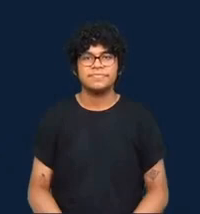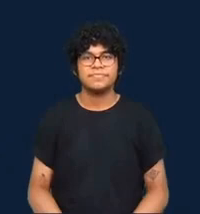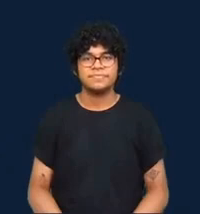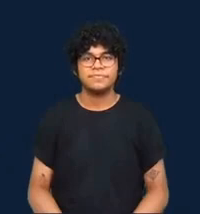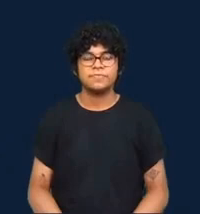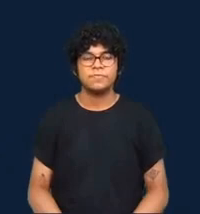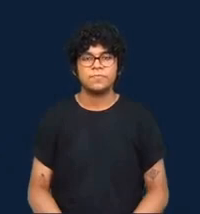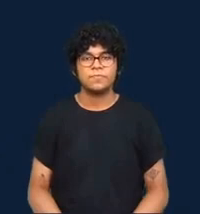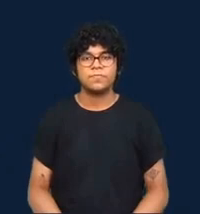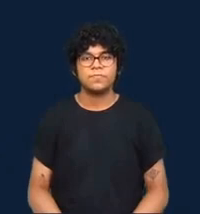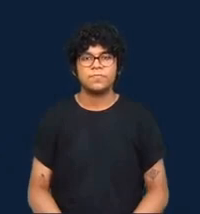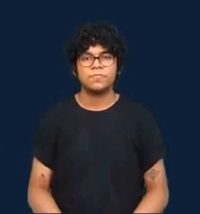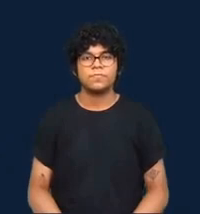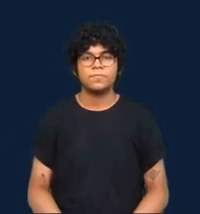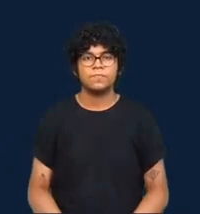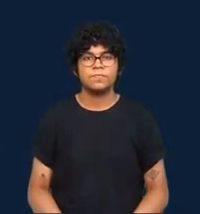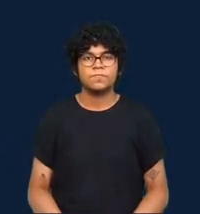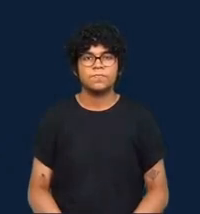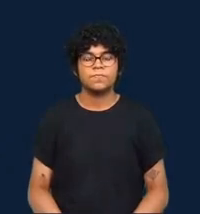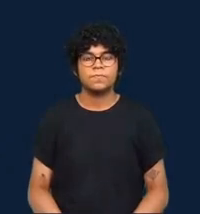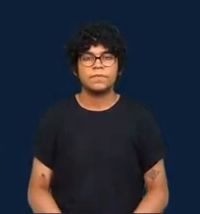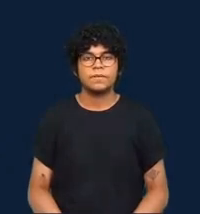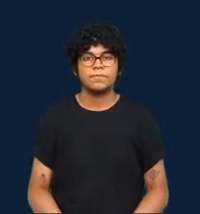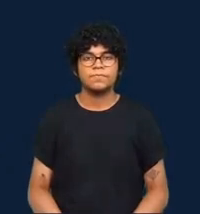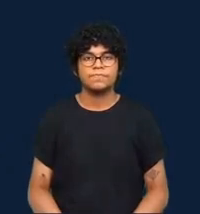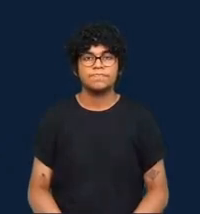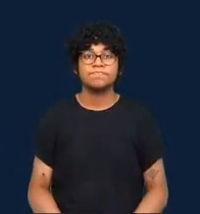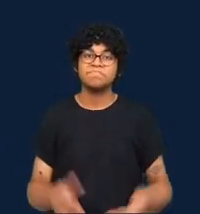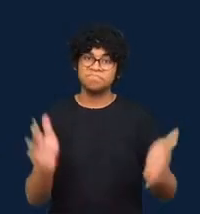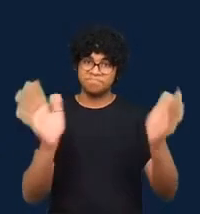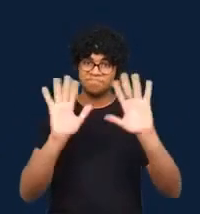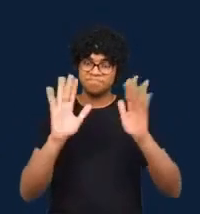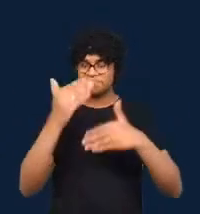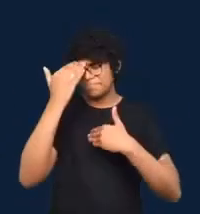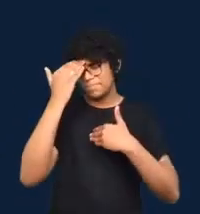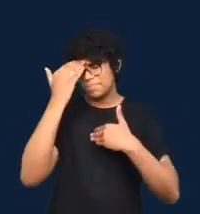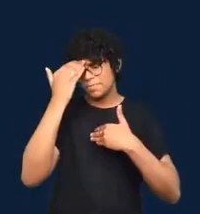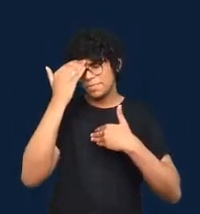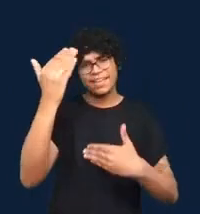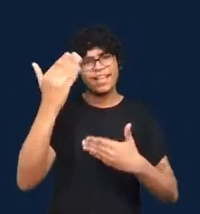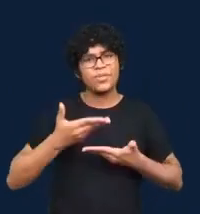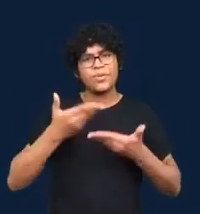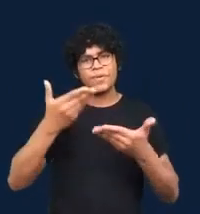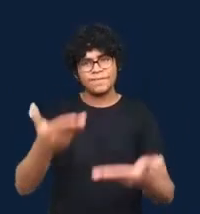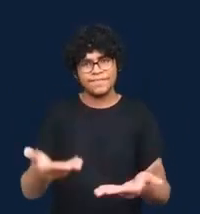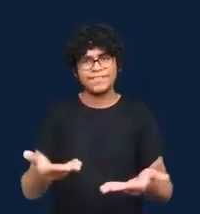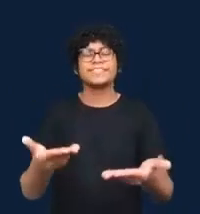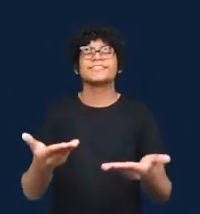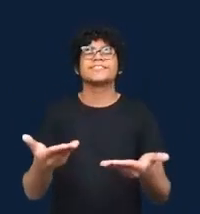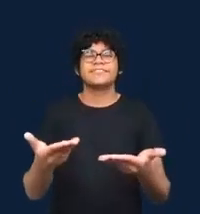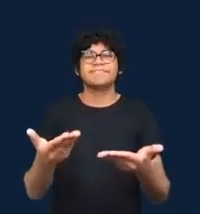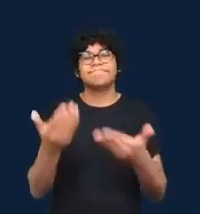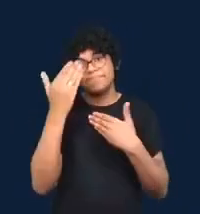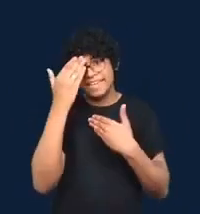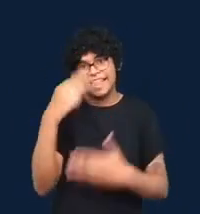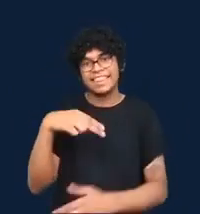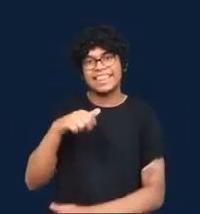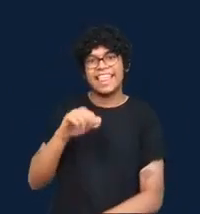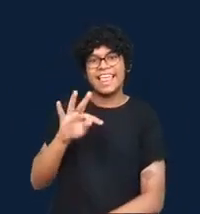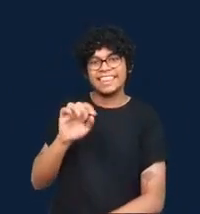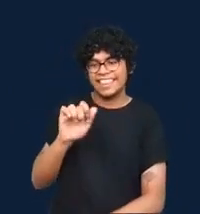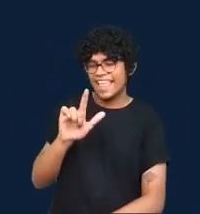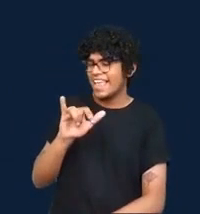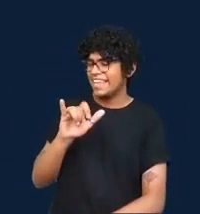Hi, everyone, and thank you so much for the invitation, Natalia, and thank you to the entire organizing team for the